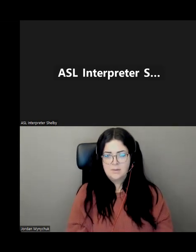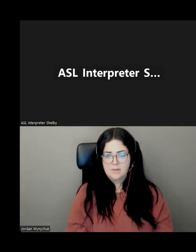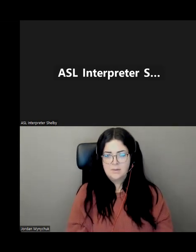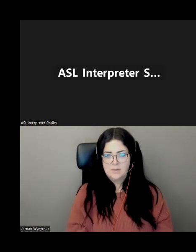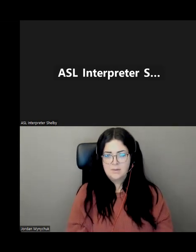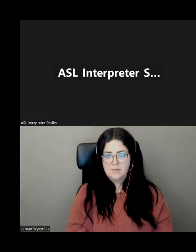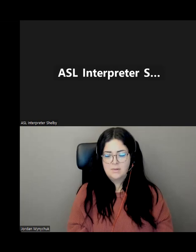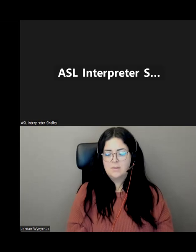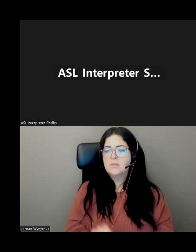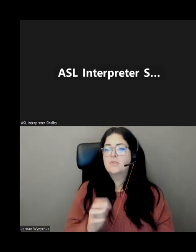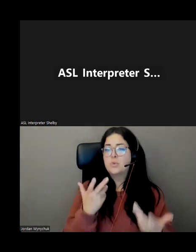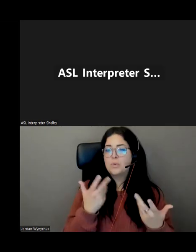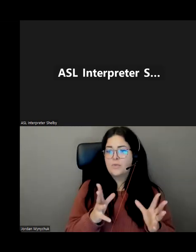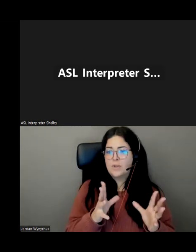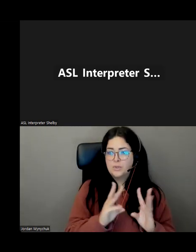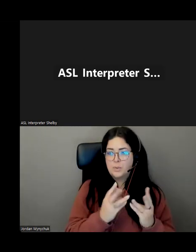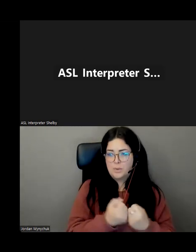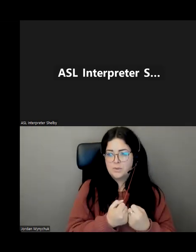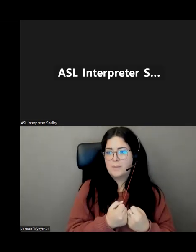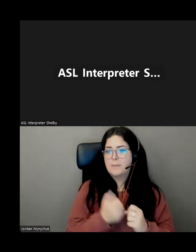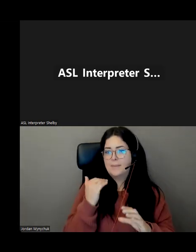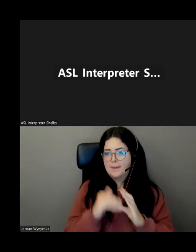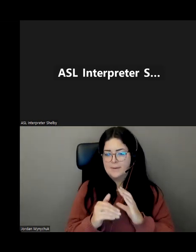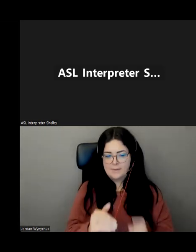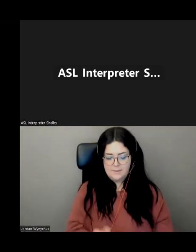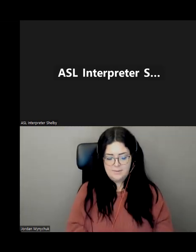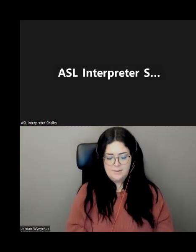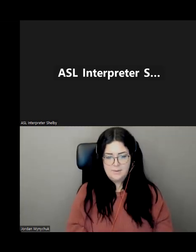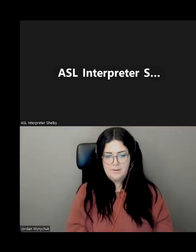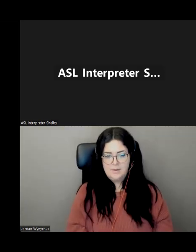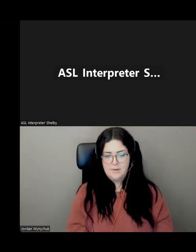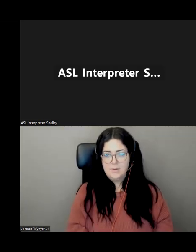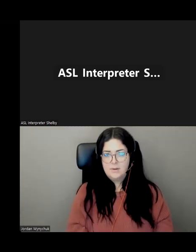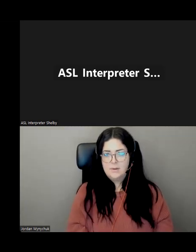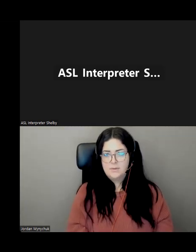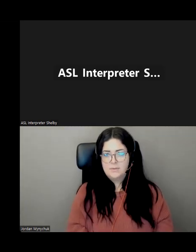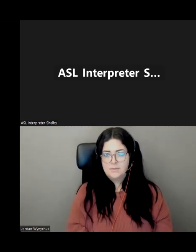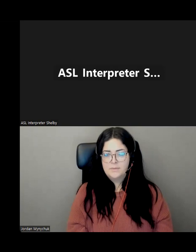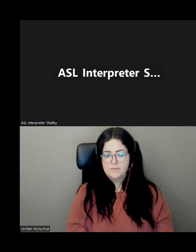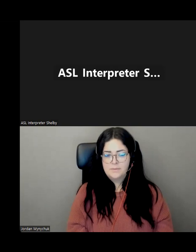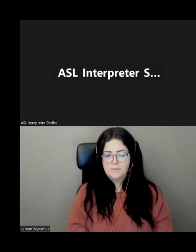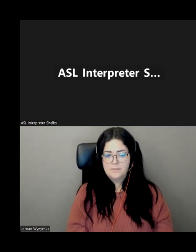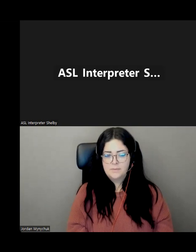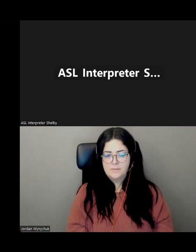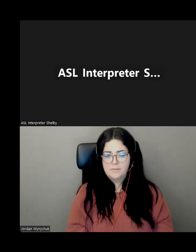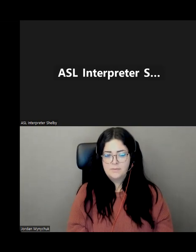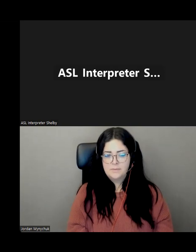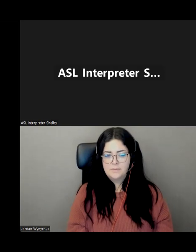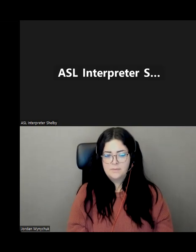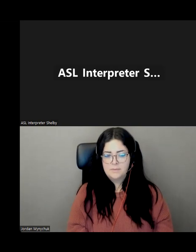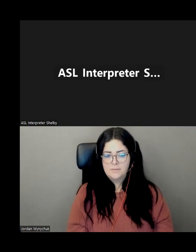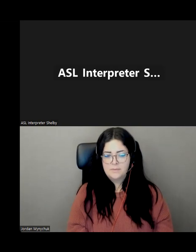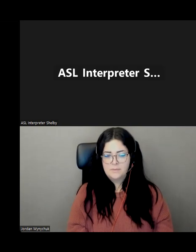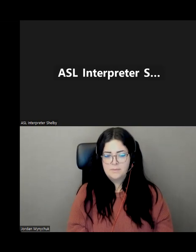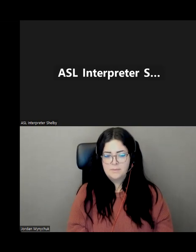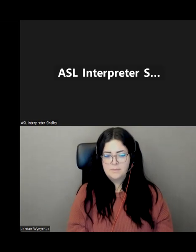reaching out to you directly and then you'll have my contact information um at your fingertips okay but if anybody ever wants to